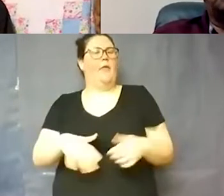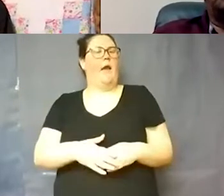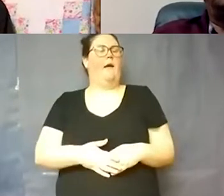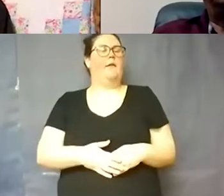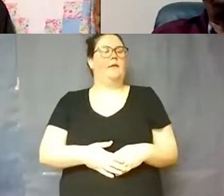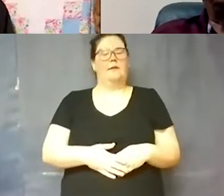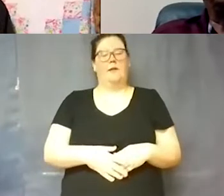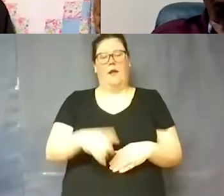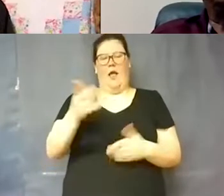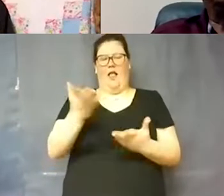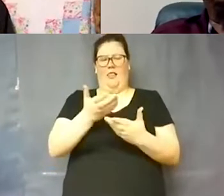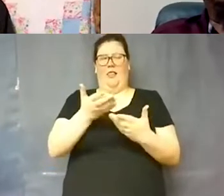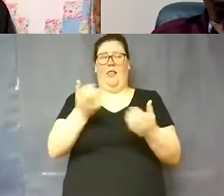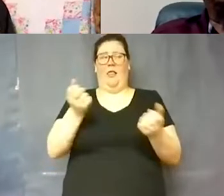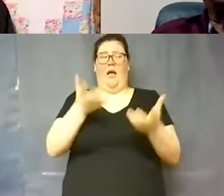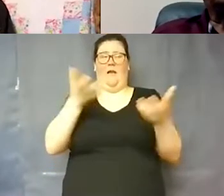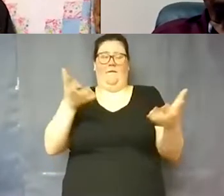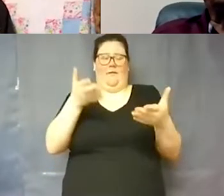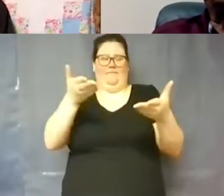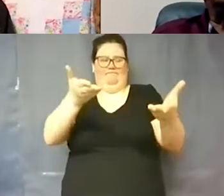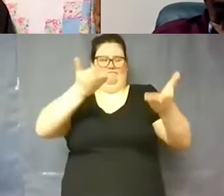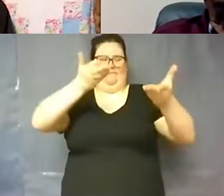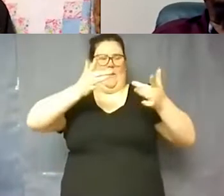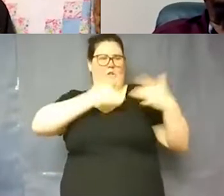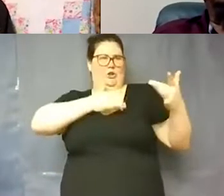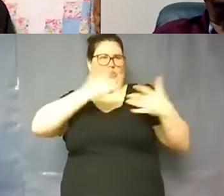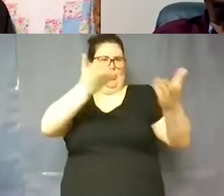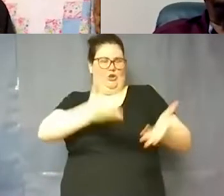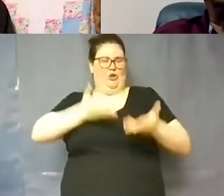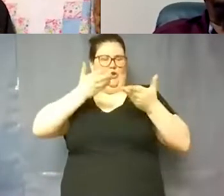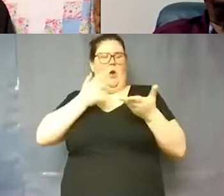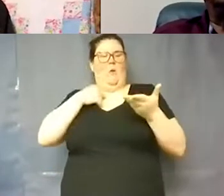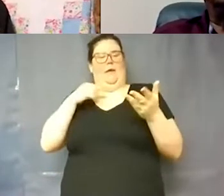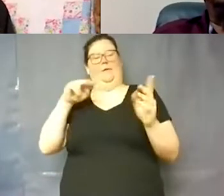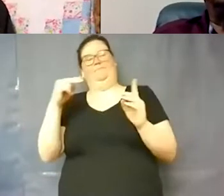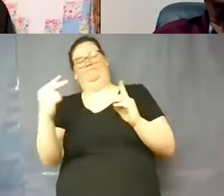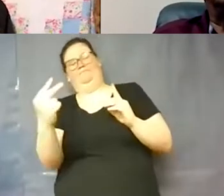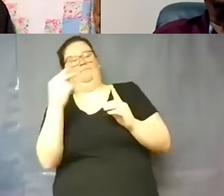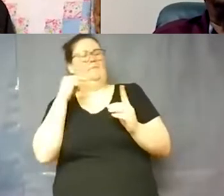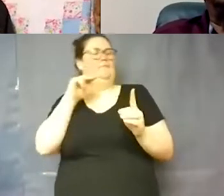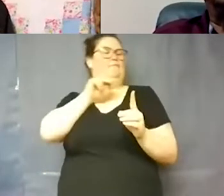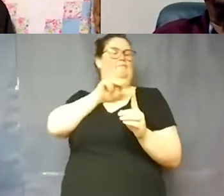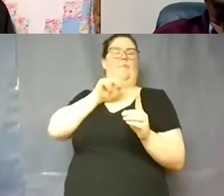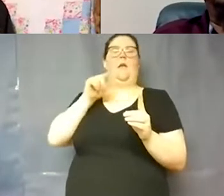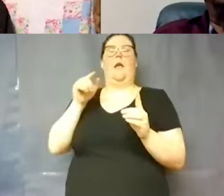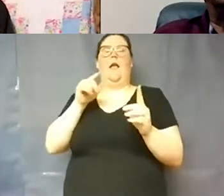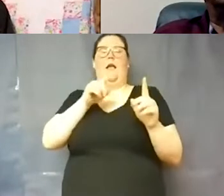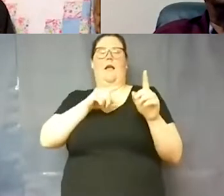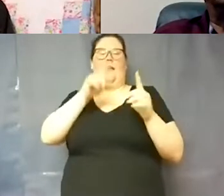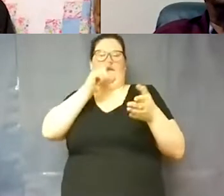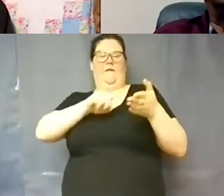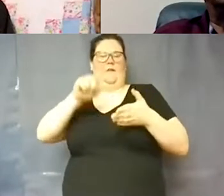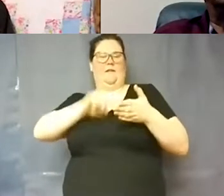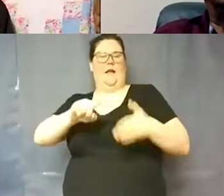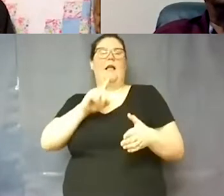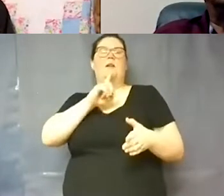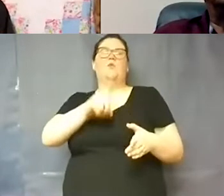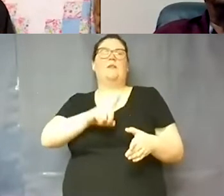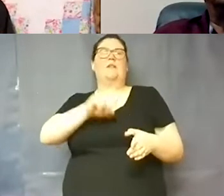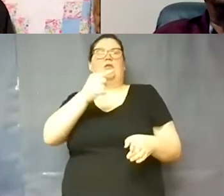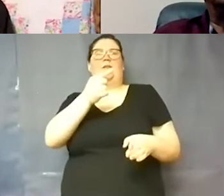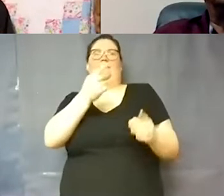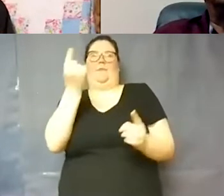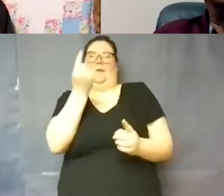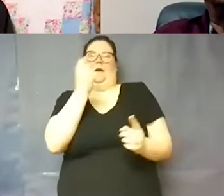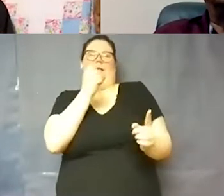forward to us, we spend a lot of time investigating these from different, from different angles. And it's oftentimes a case where someone just doesn't have the